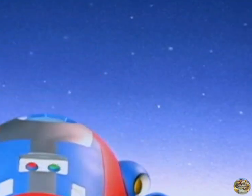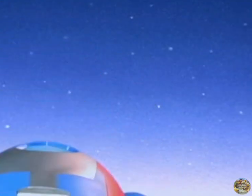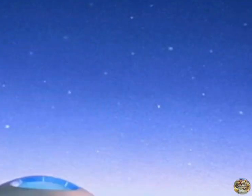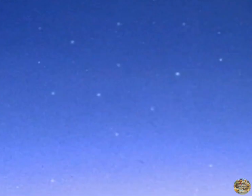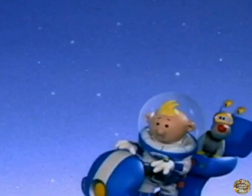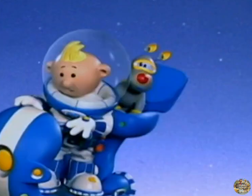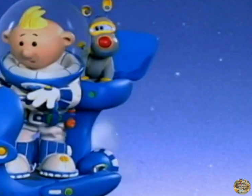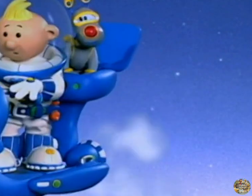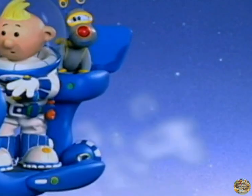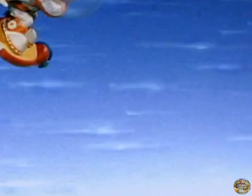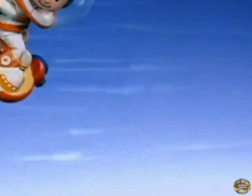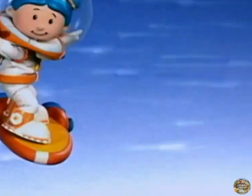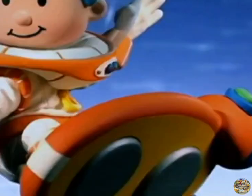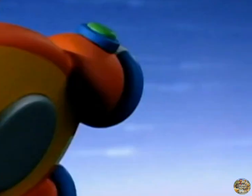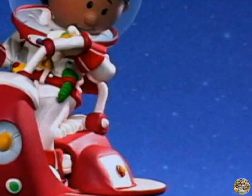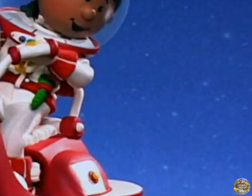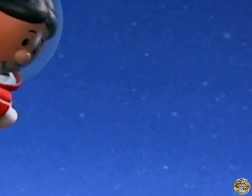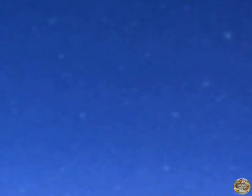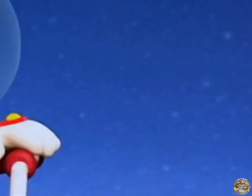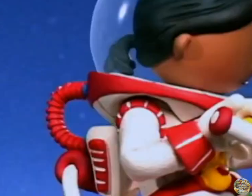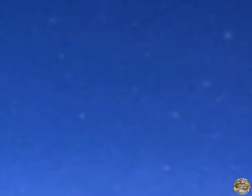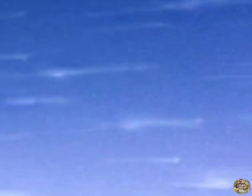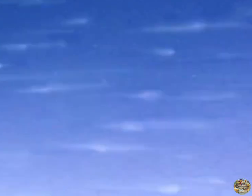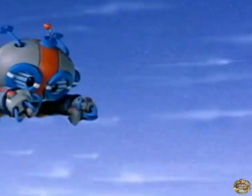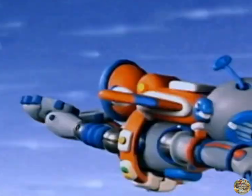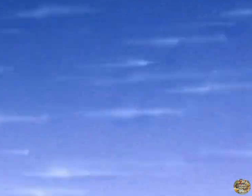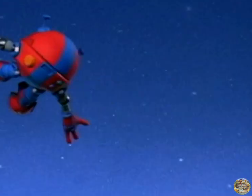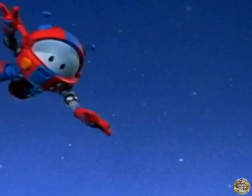Urgent, urgent, all crew from automation control